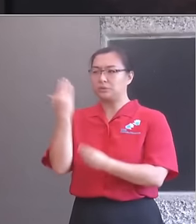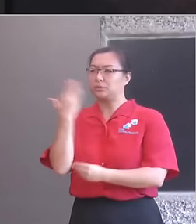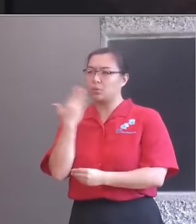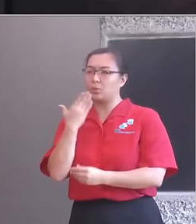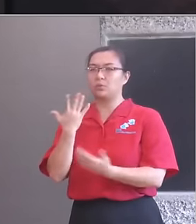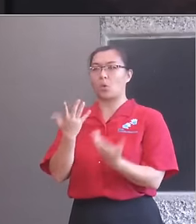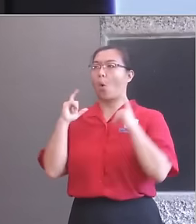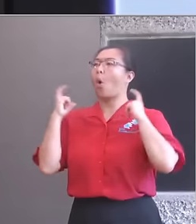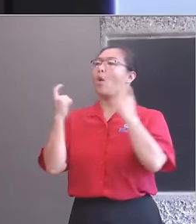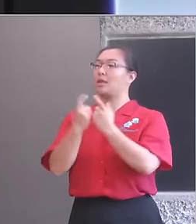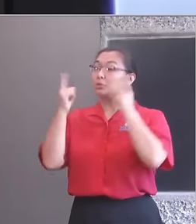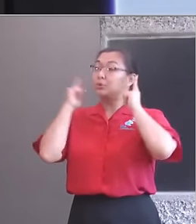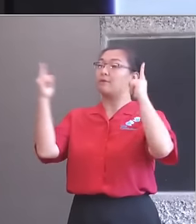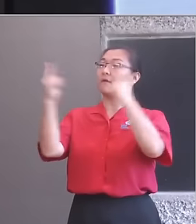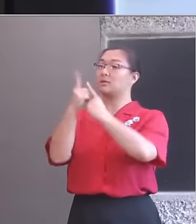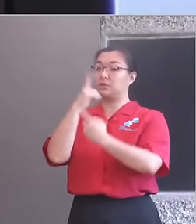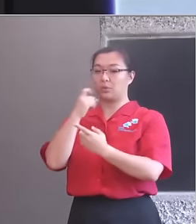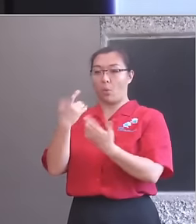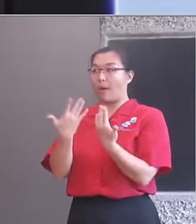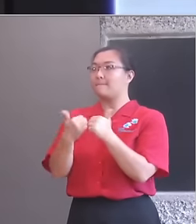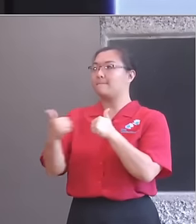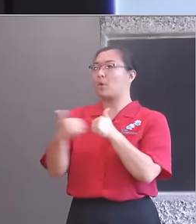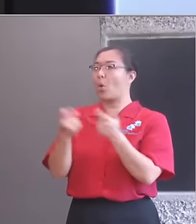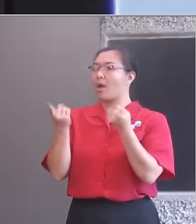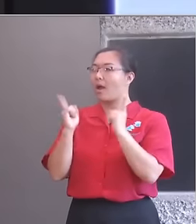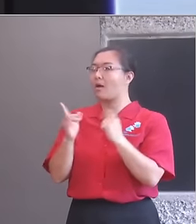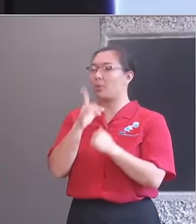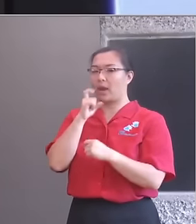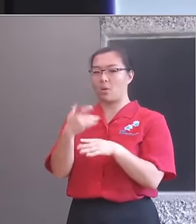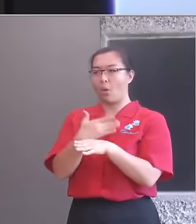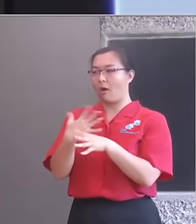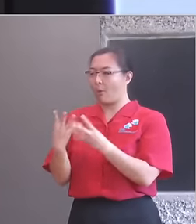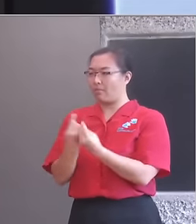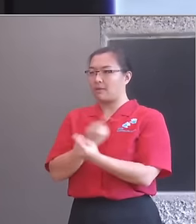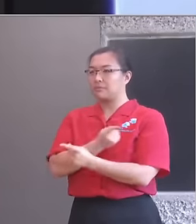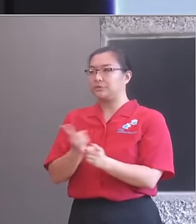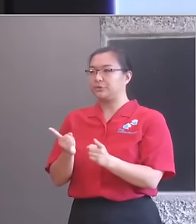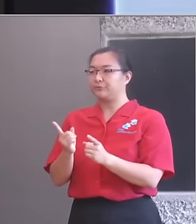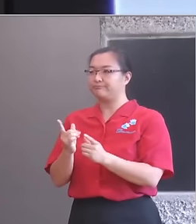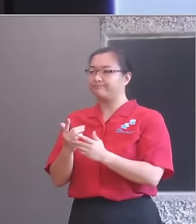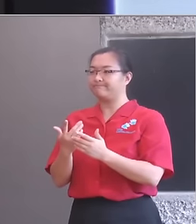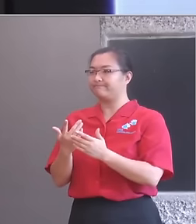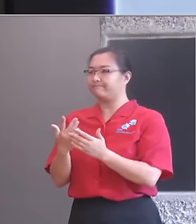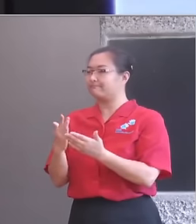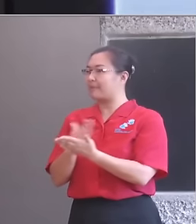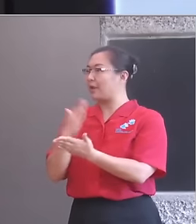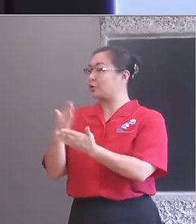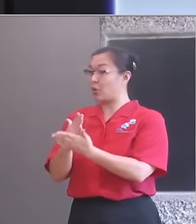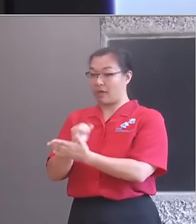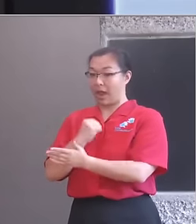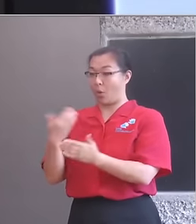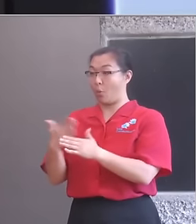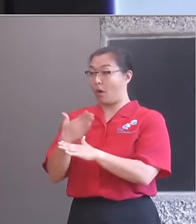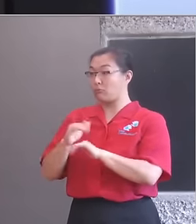authorities and employers. We've seen how they can align cultural programmes to ensure greater effectiveness using